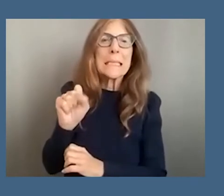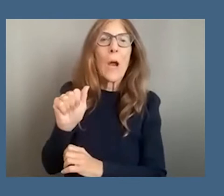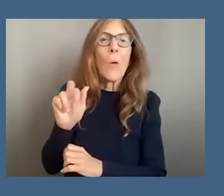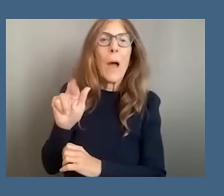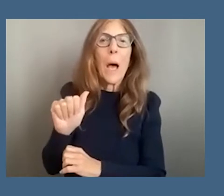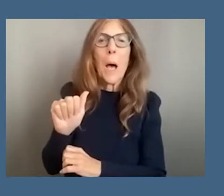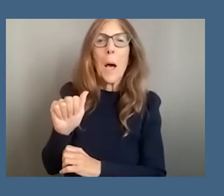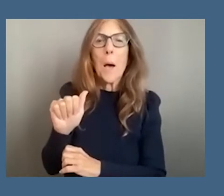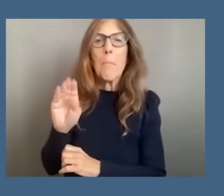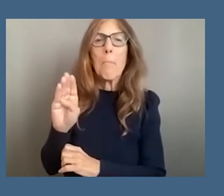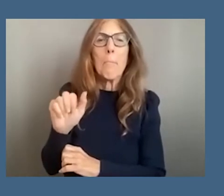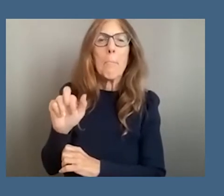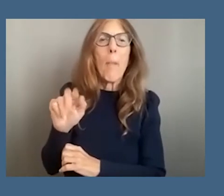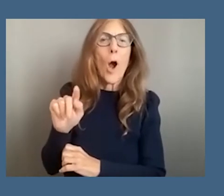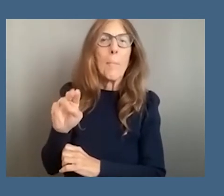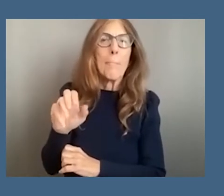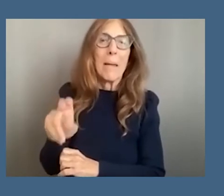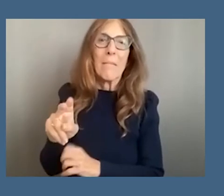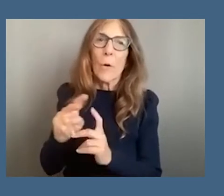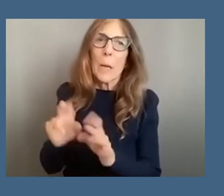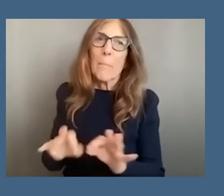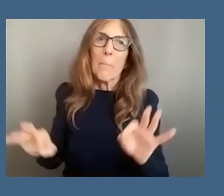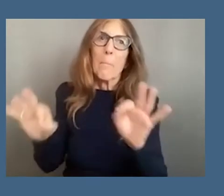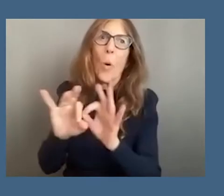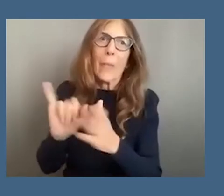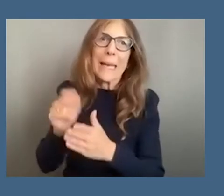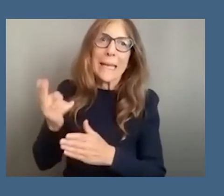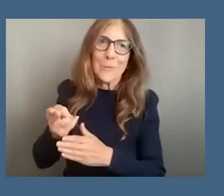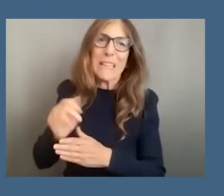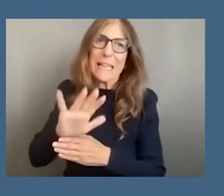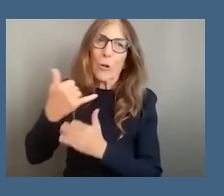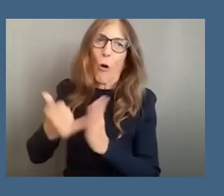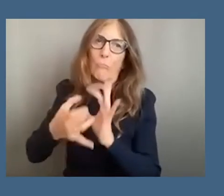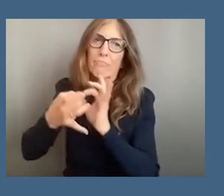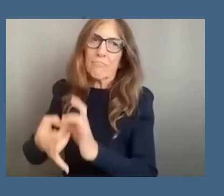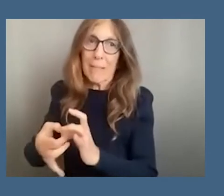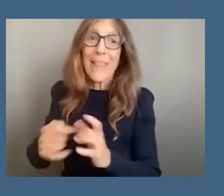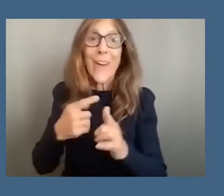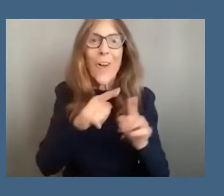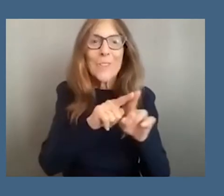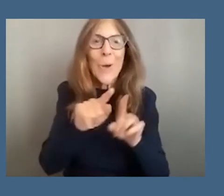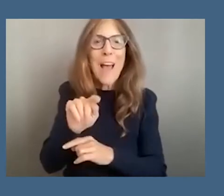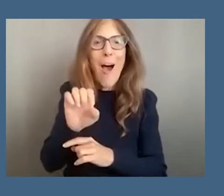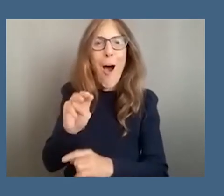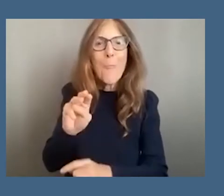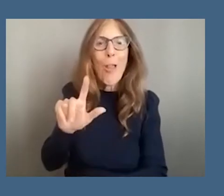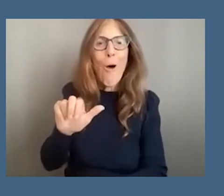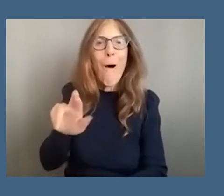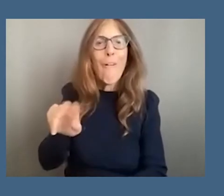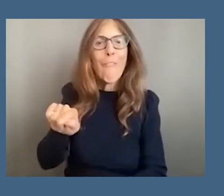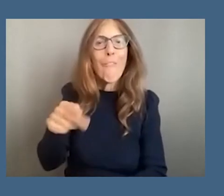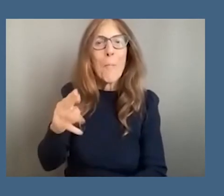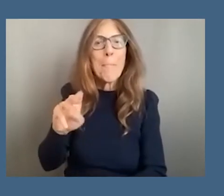incredibly important history and then also by tom tom loffman who's the director and the ceo of the